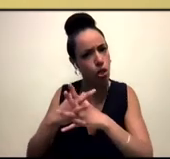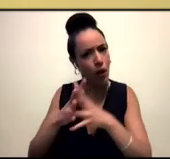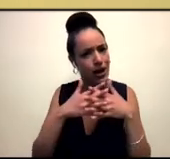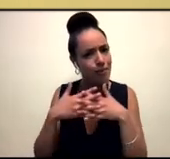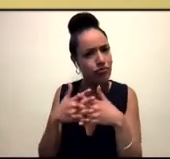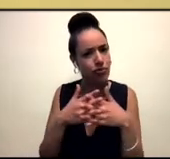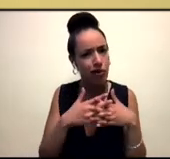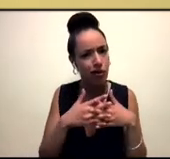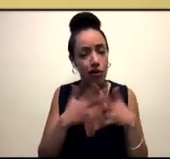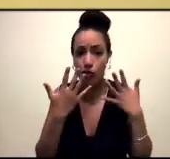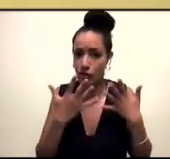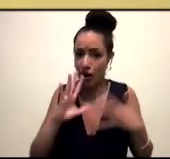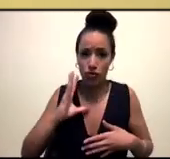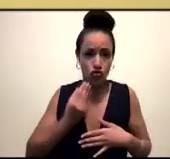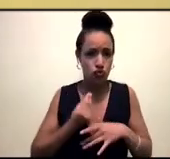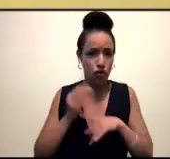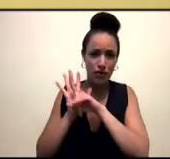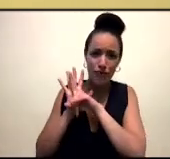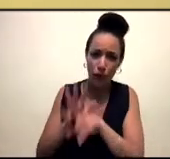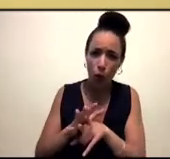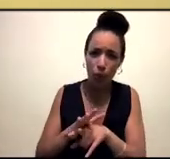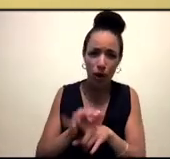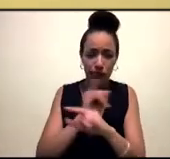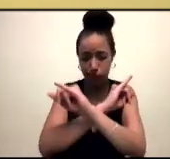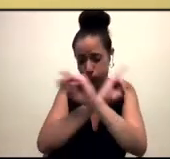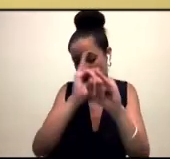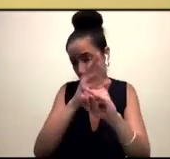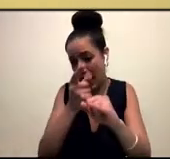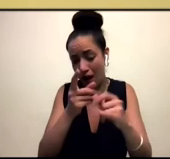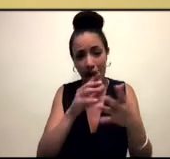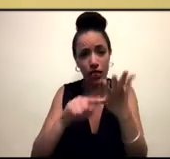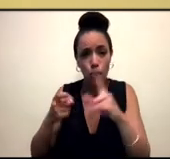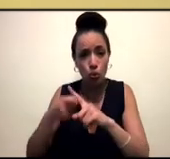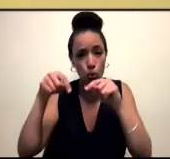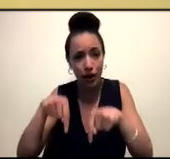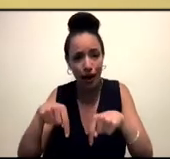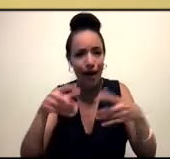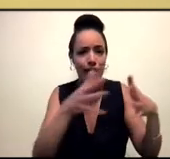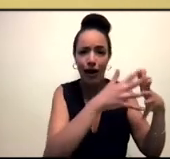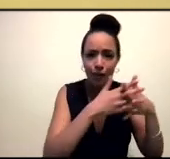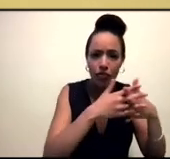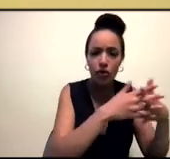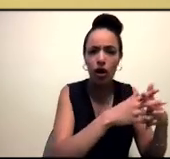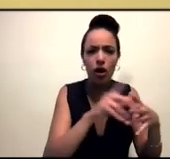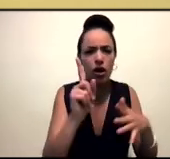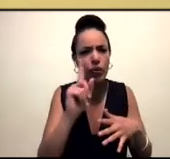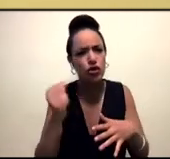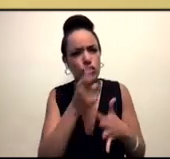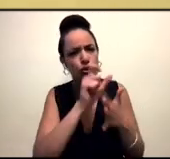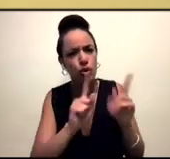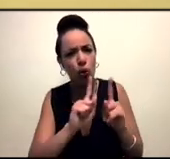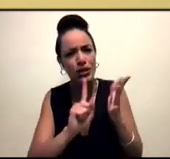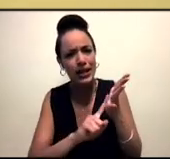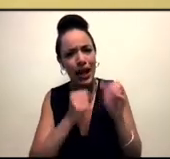the US and the UK and elsewhere, what do you think should be happening in LGBT Muslim communities and circles